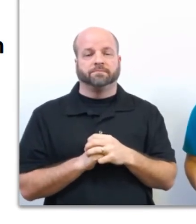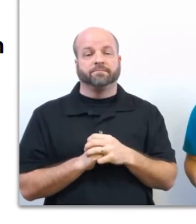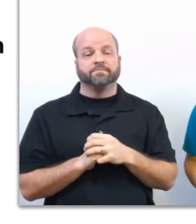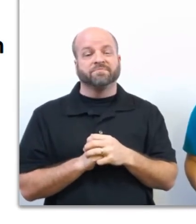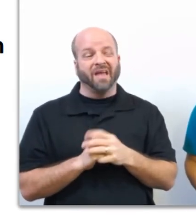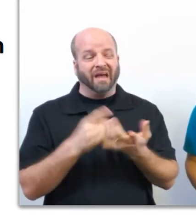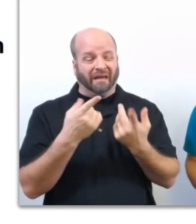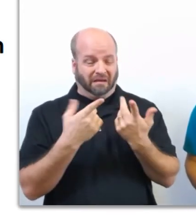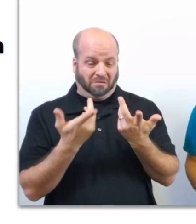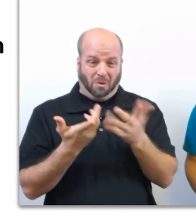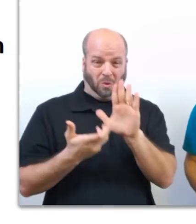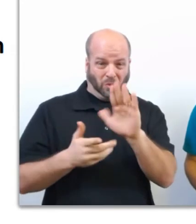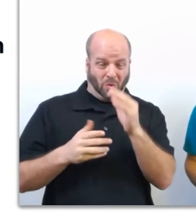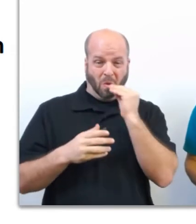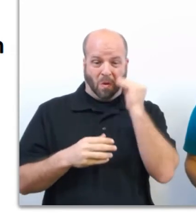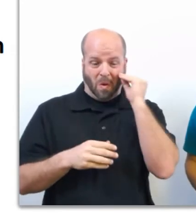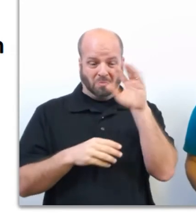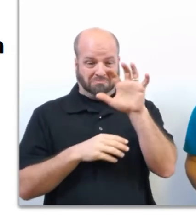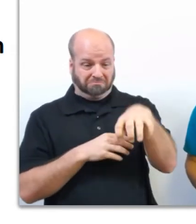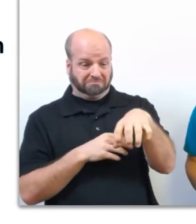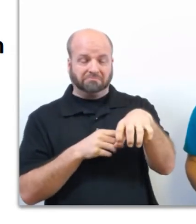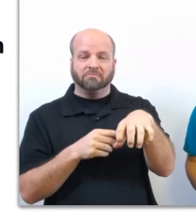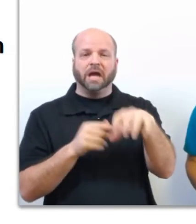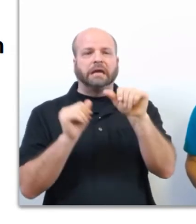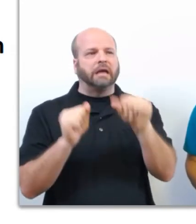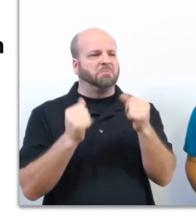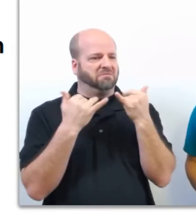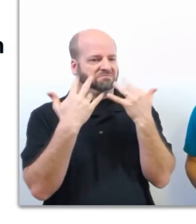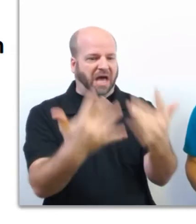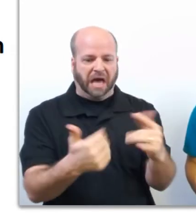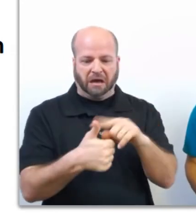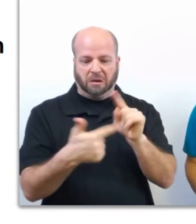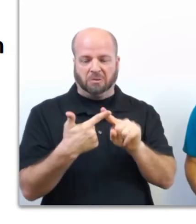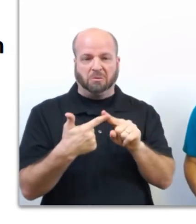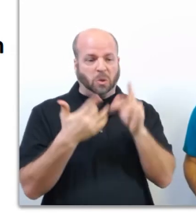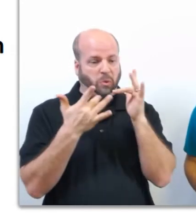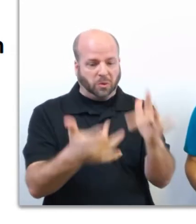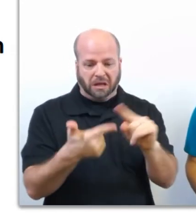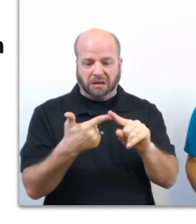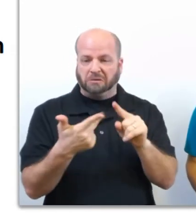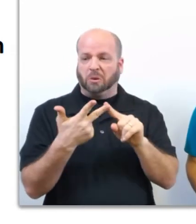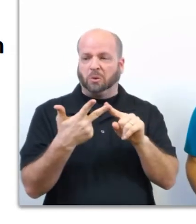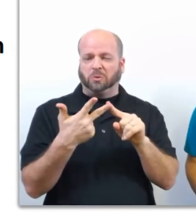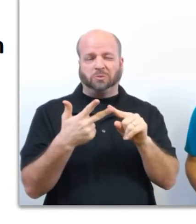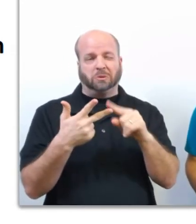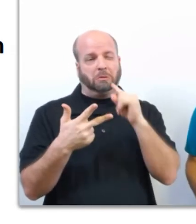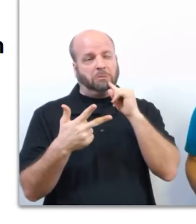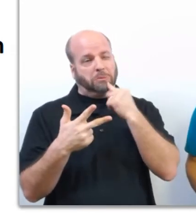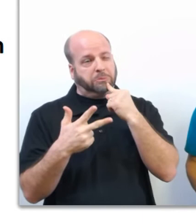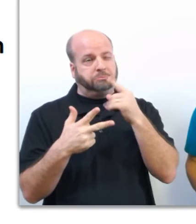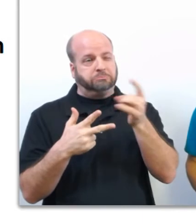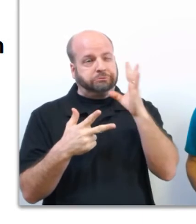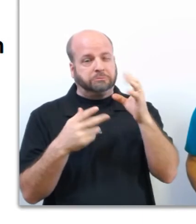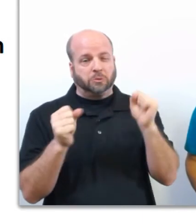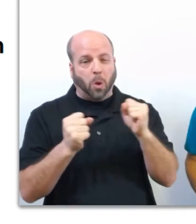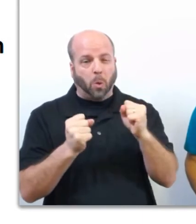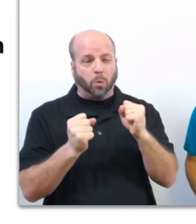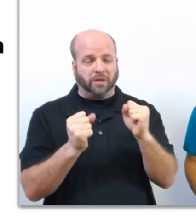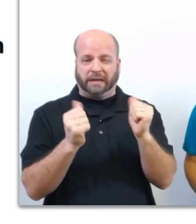Depending on where you live, threats can range from wildfires to tornadoes to extreme cold and anything in between.